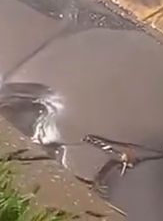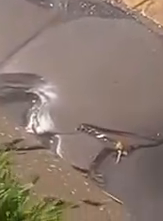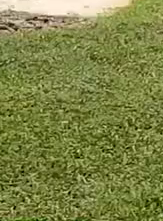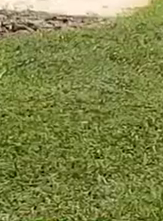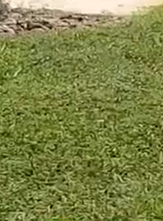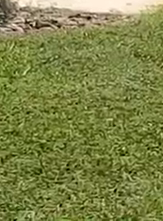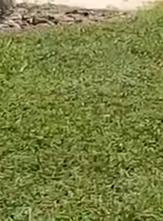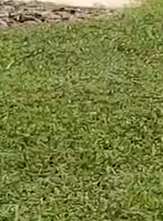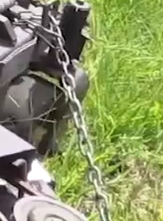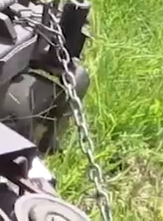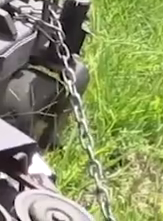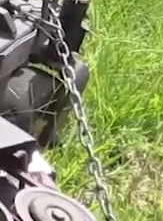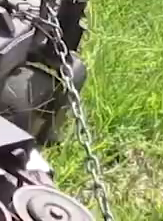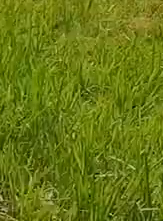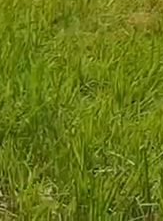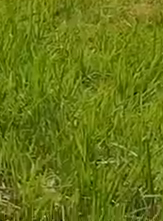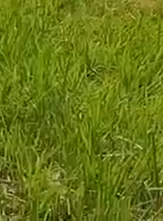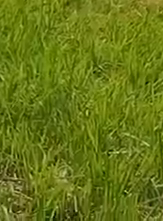system.